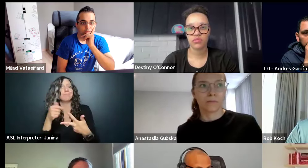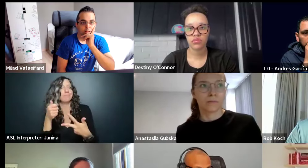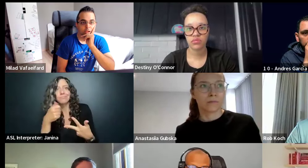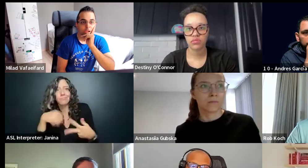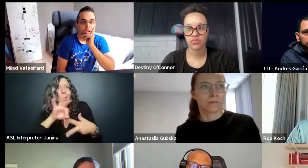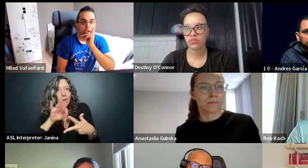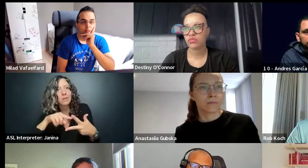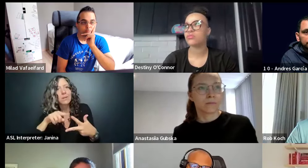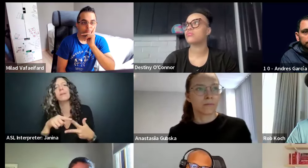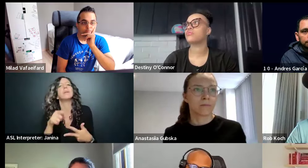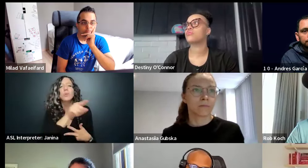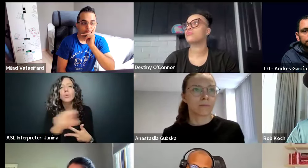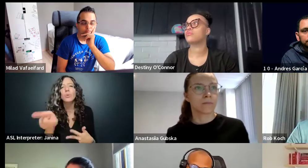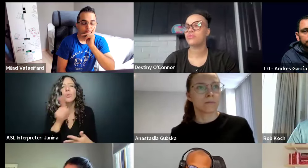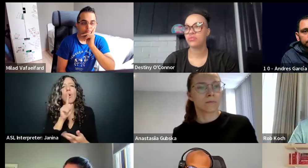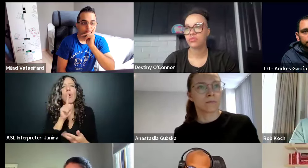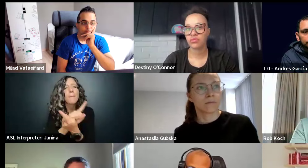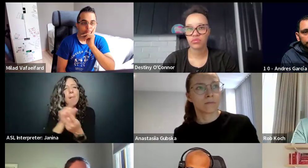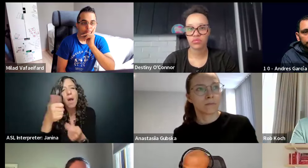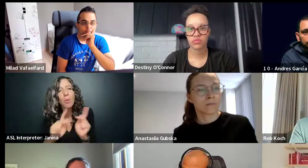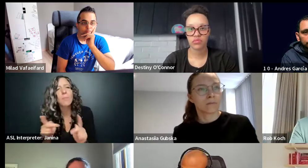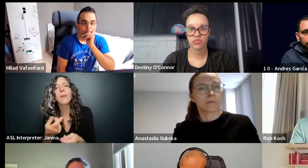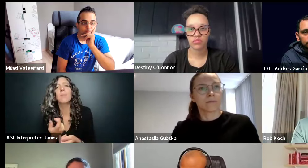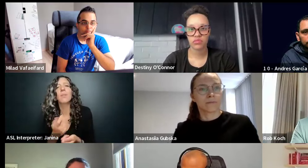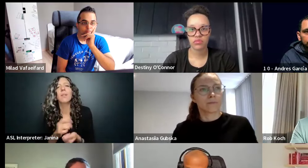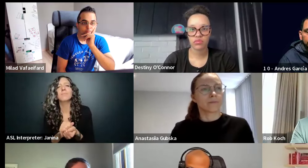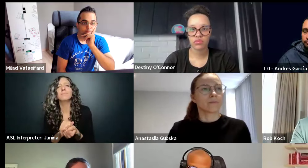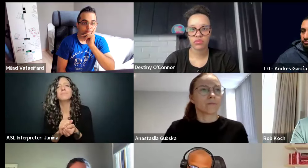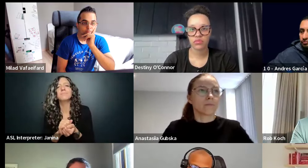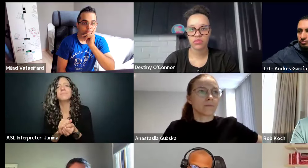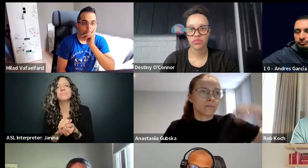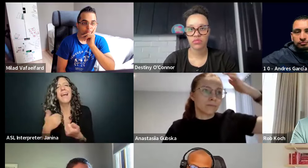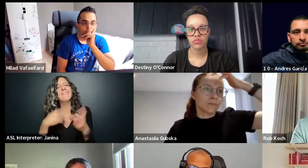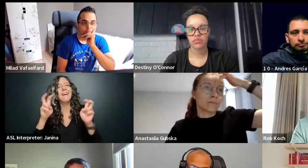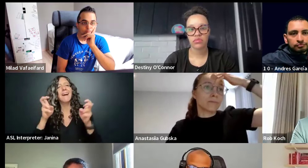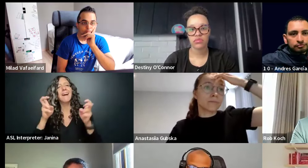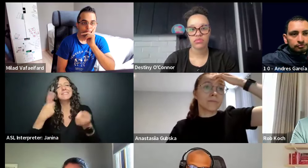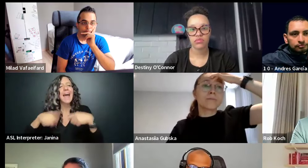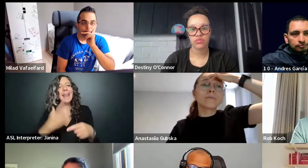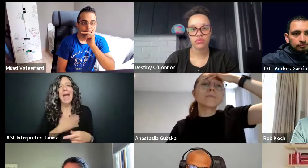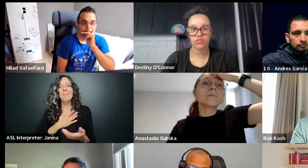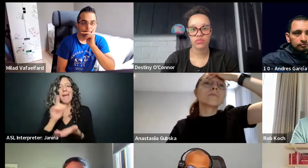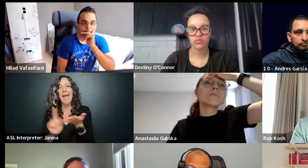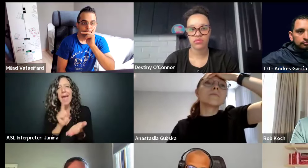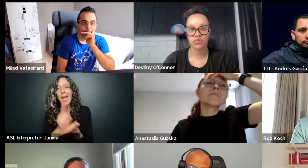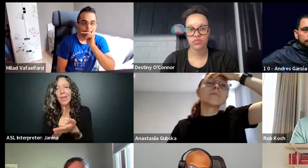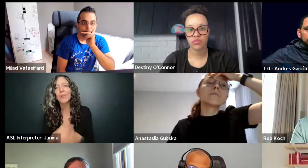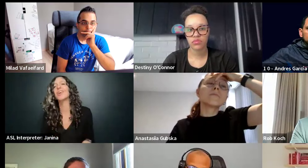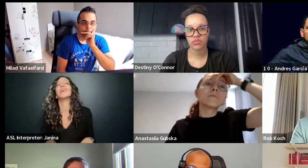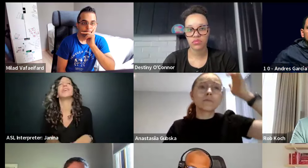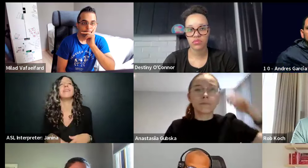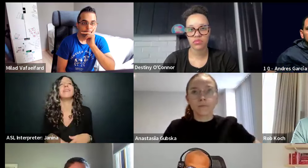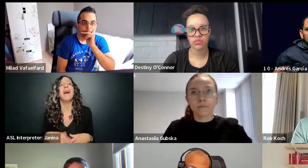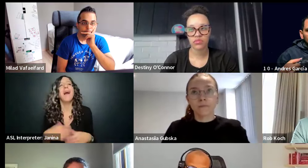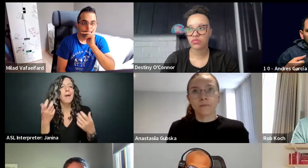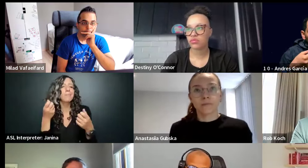connecting, there is the signing, happy hour. And there's a lot of conversation on Slack, help